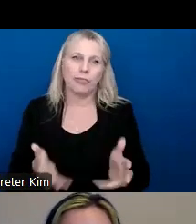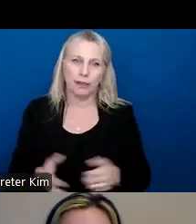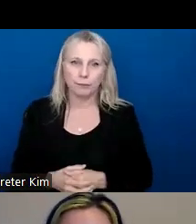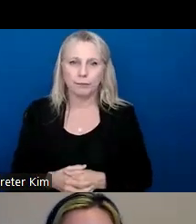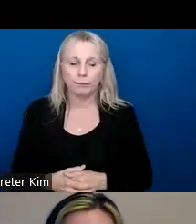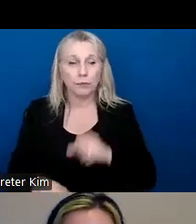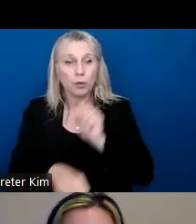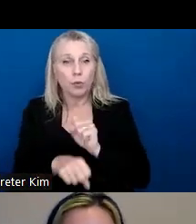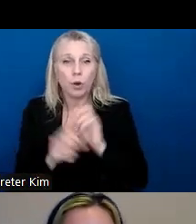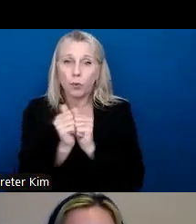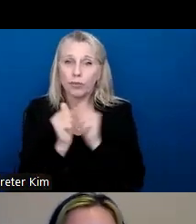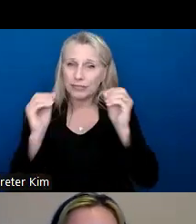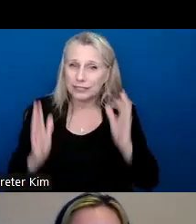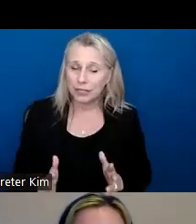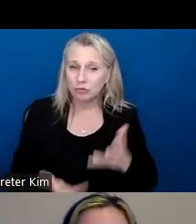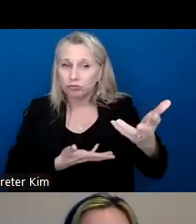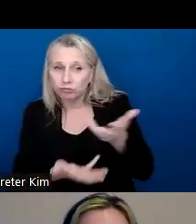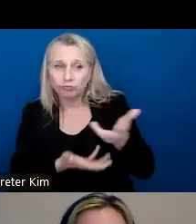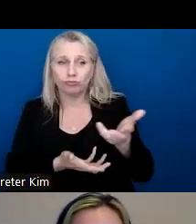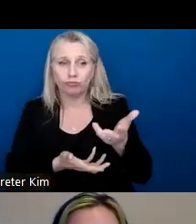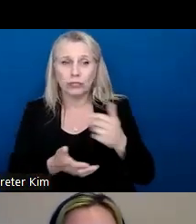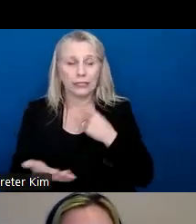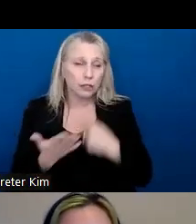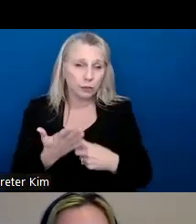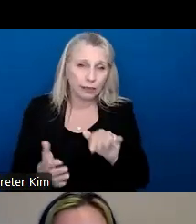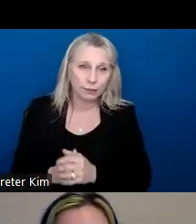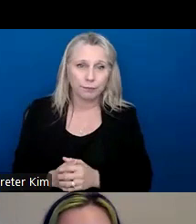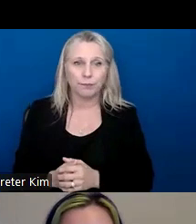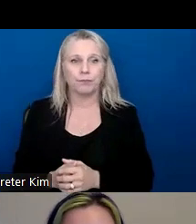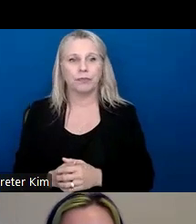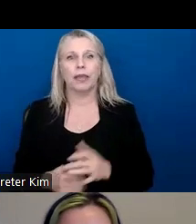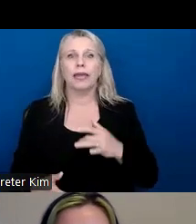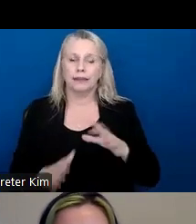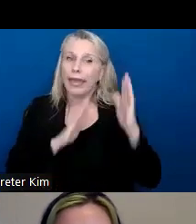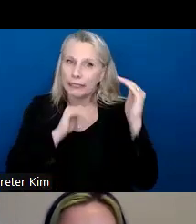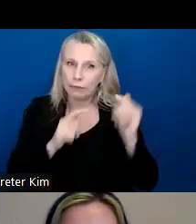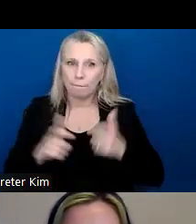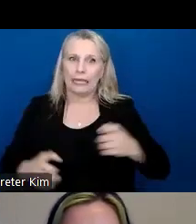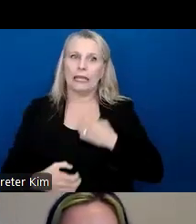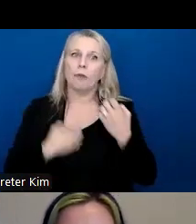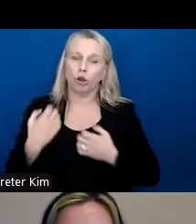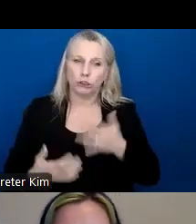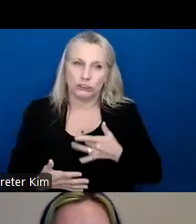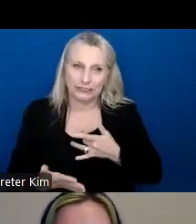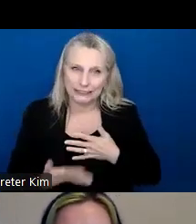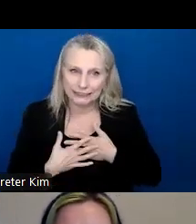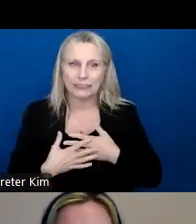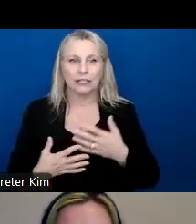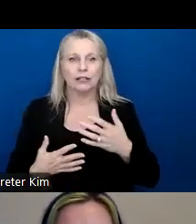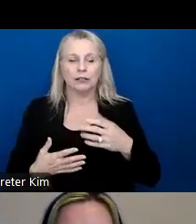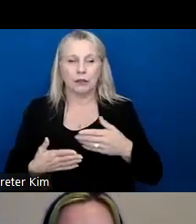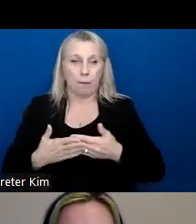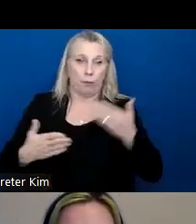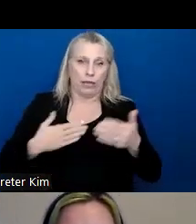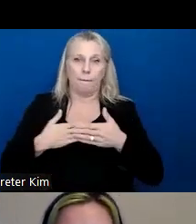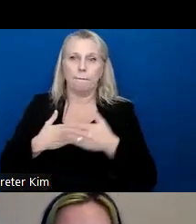with teachers, which I've talked about, um, expecting big emotions to come up, get back to that one in a second. And then the pre and post surveys